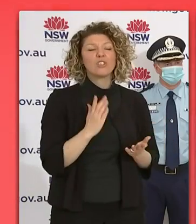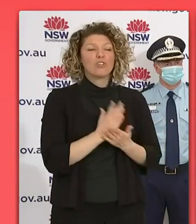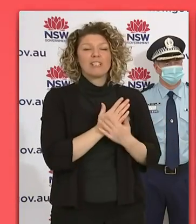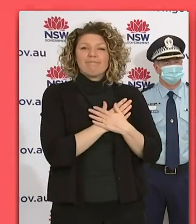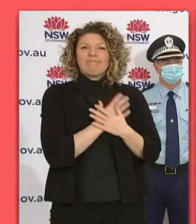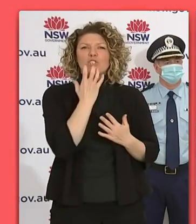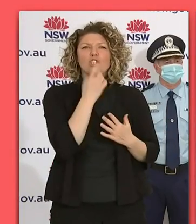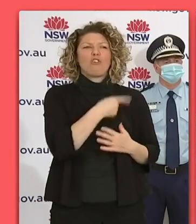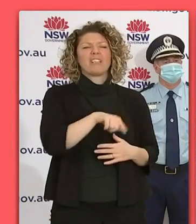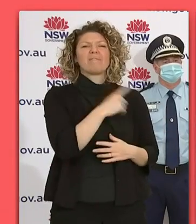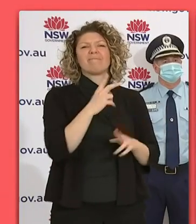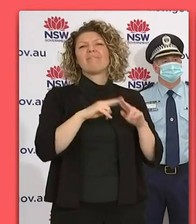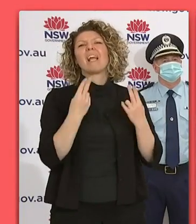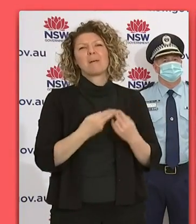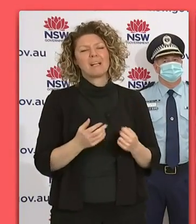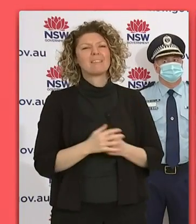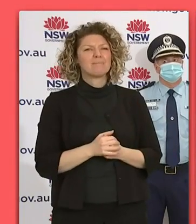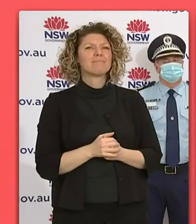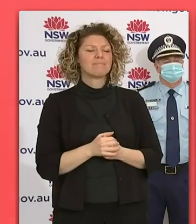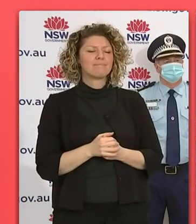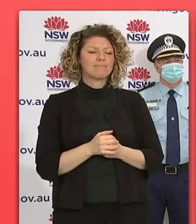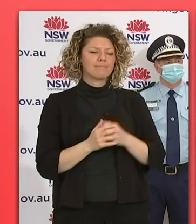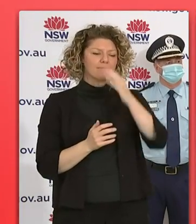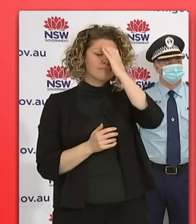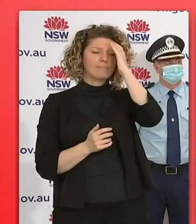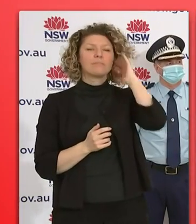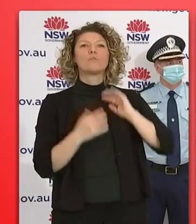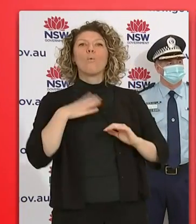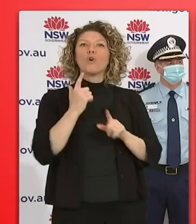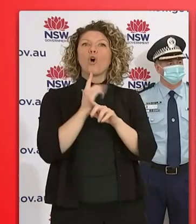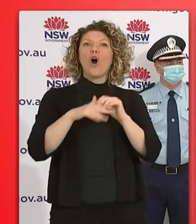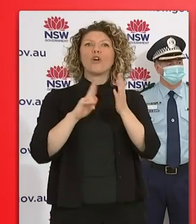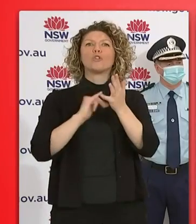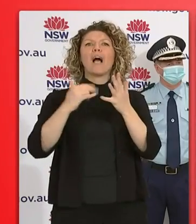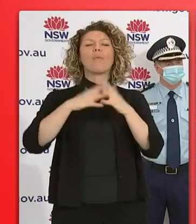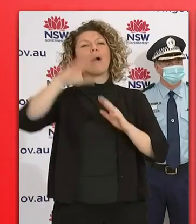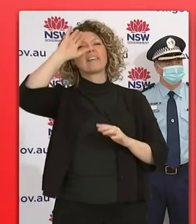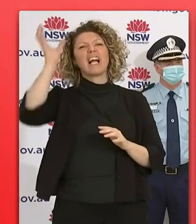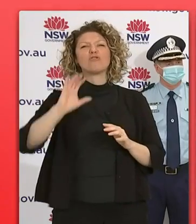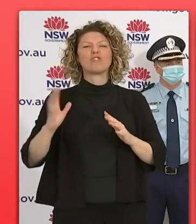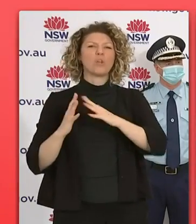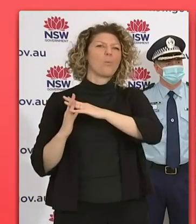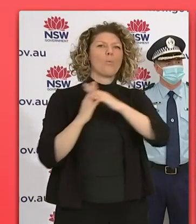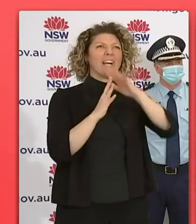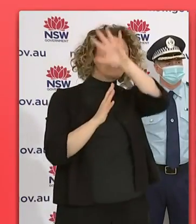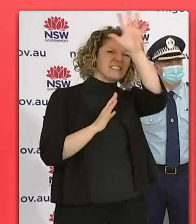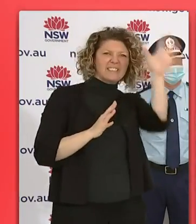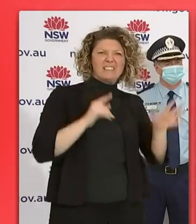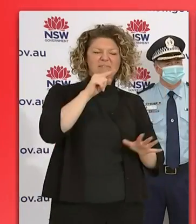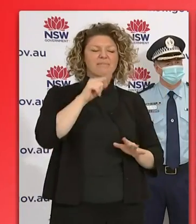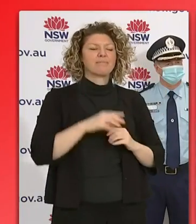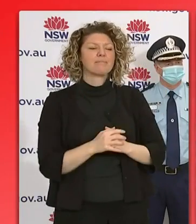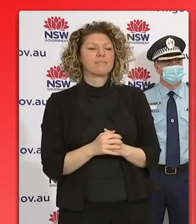I'd like to provide a brief update on Western New South Wales. Overnight, we had 10 new cases